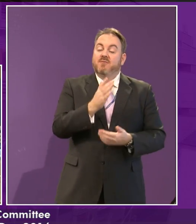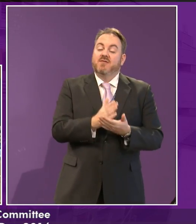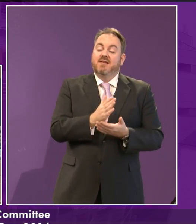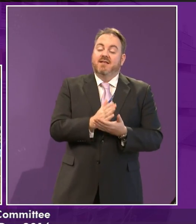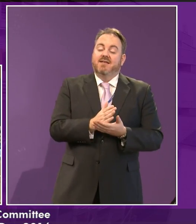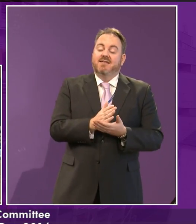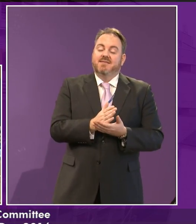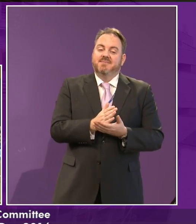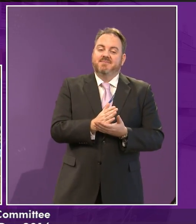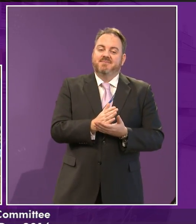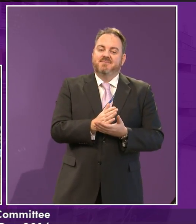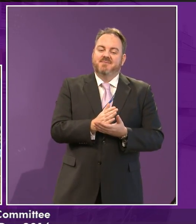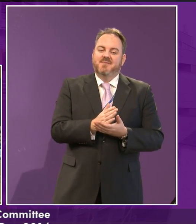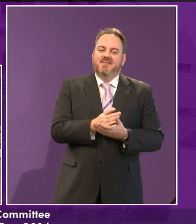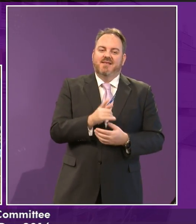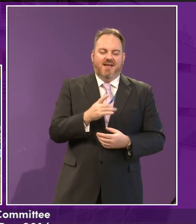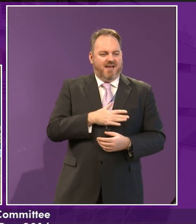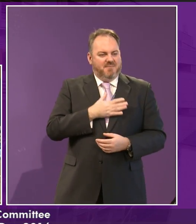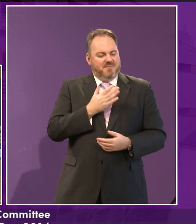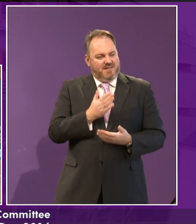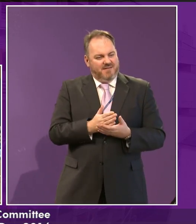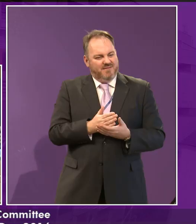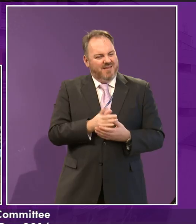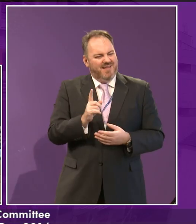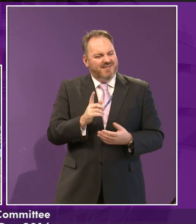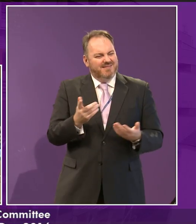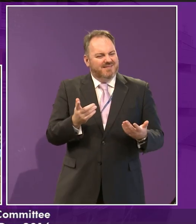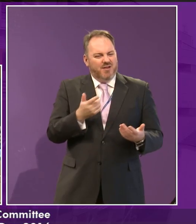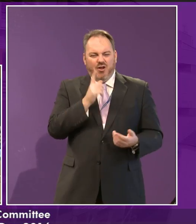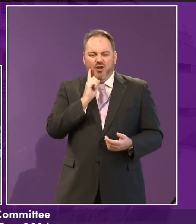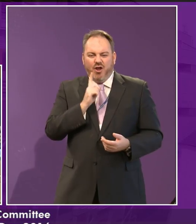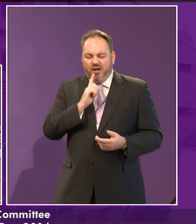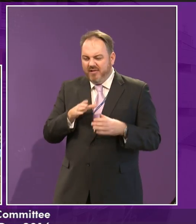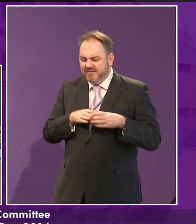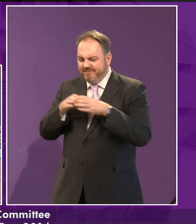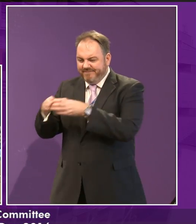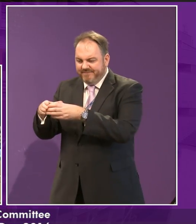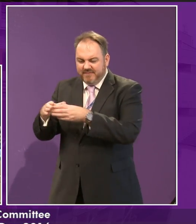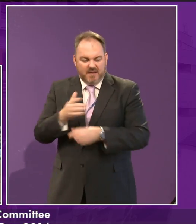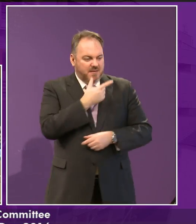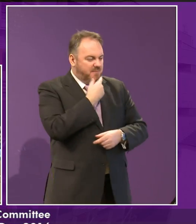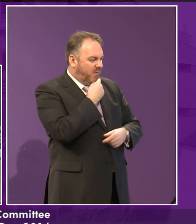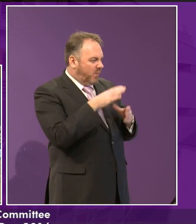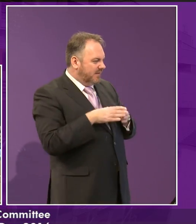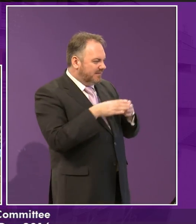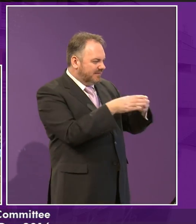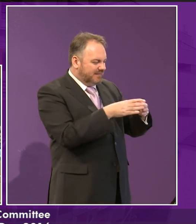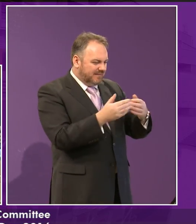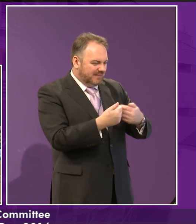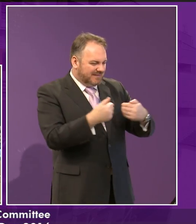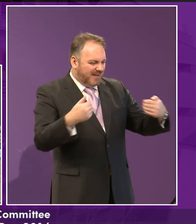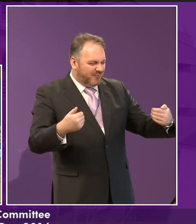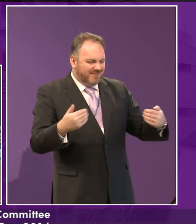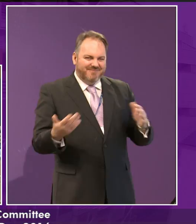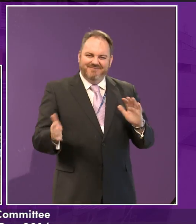we don't make it that we can play together. It's like girls play in one team and boys play in the other. And the same